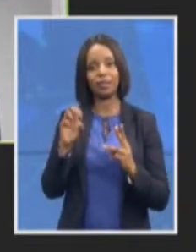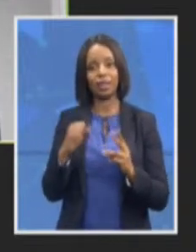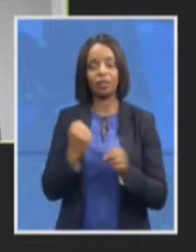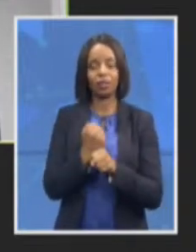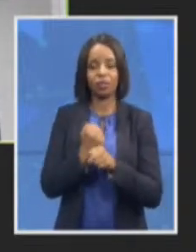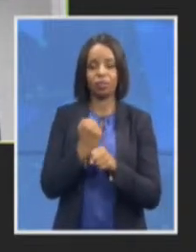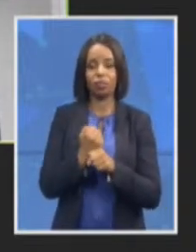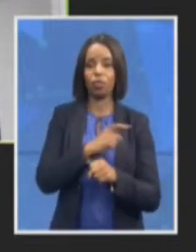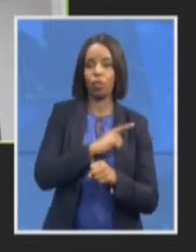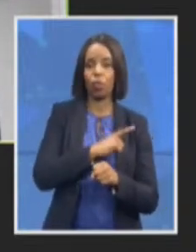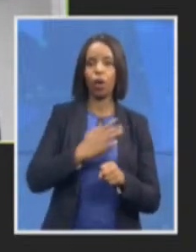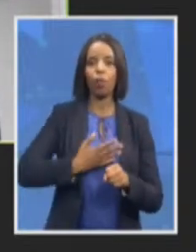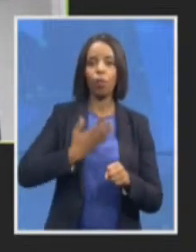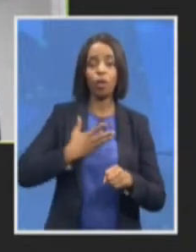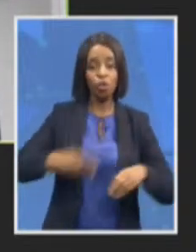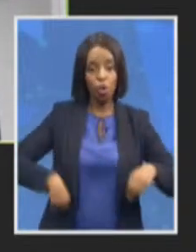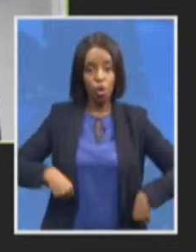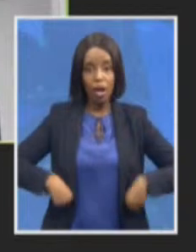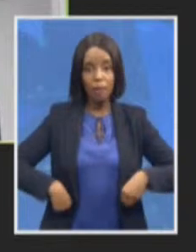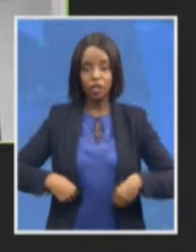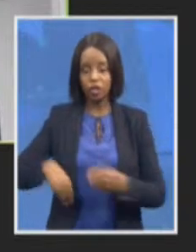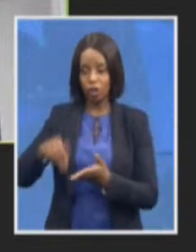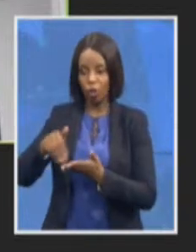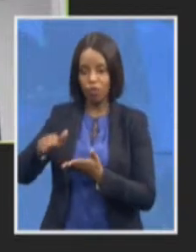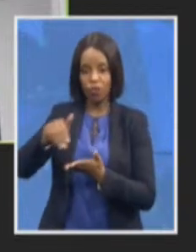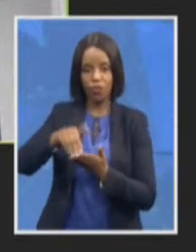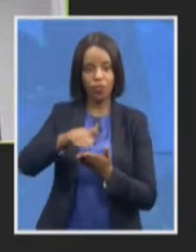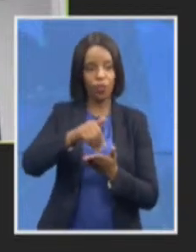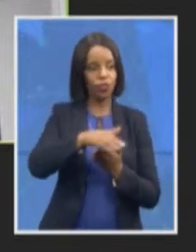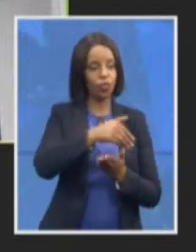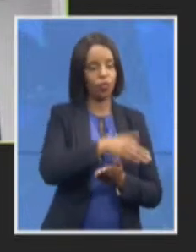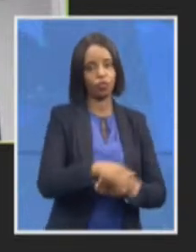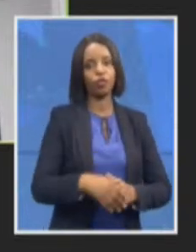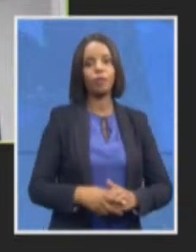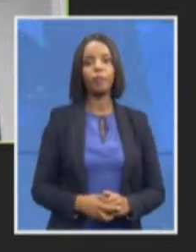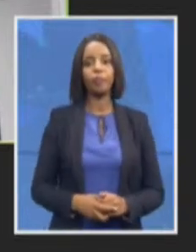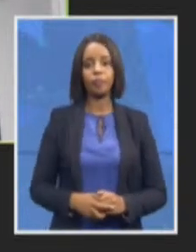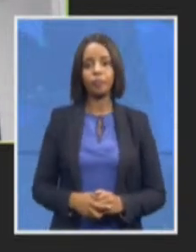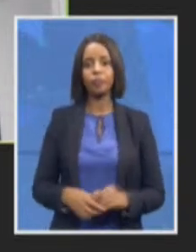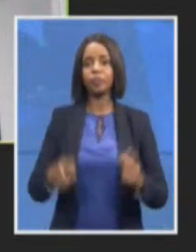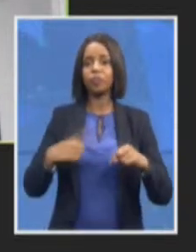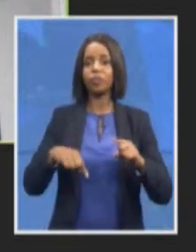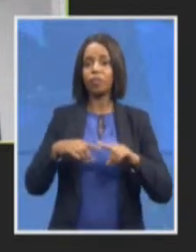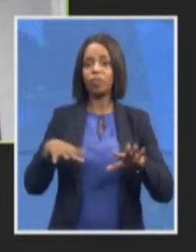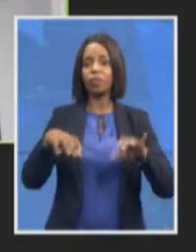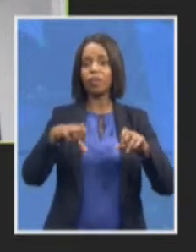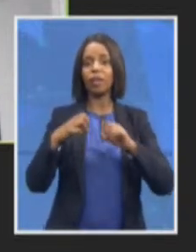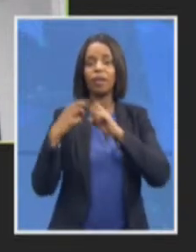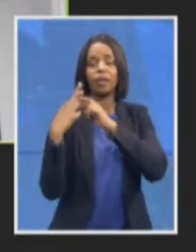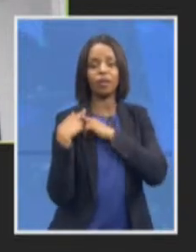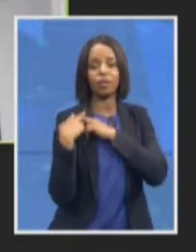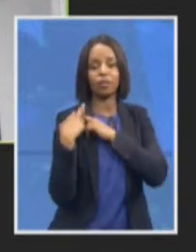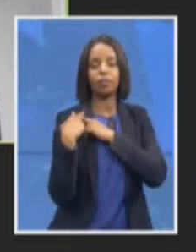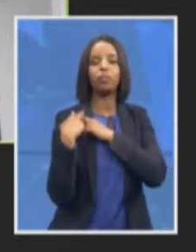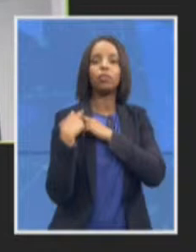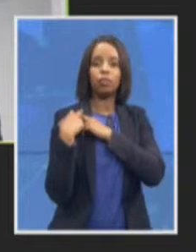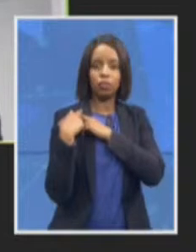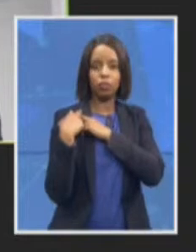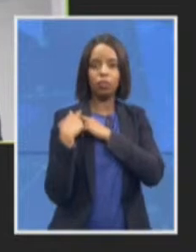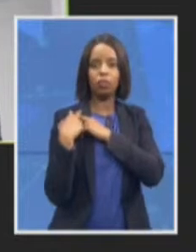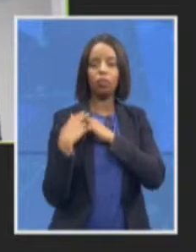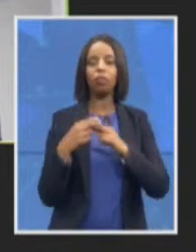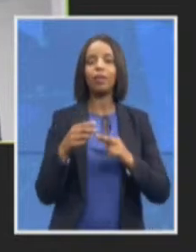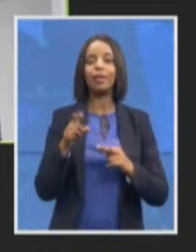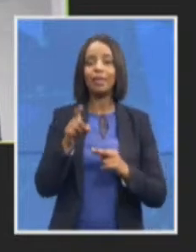we are strengthening prosecutorial accountability through a rather ambitious community prosecutions initiative in selective